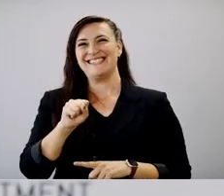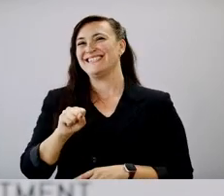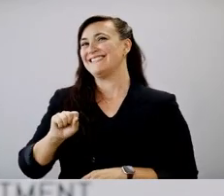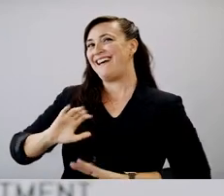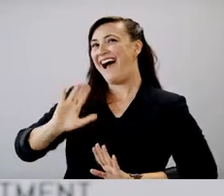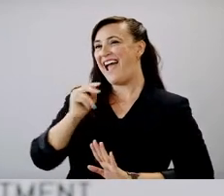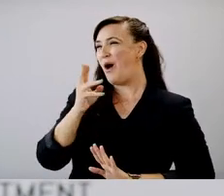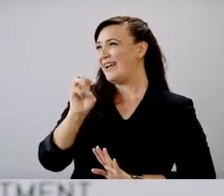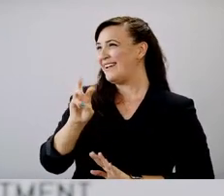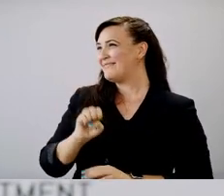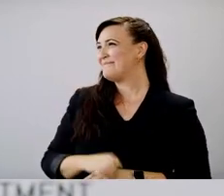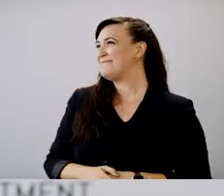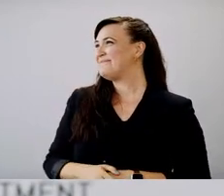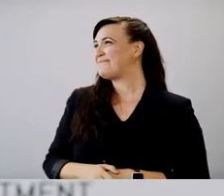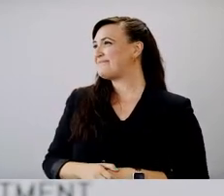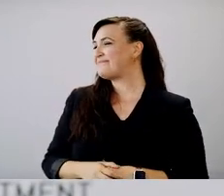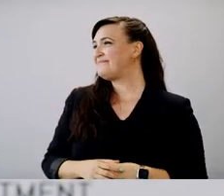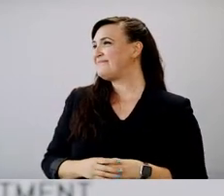Yeah.